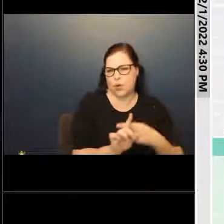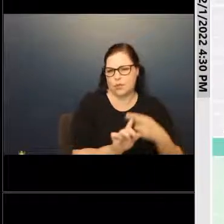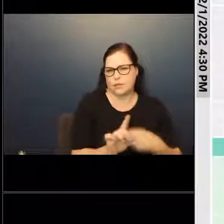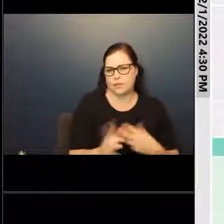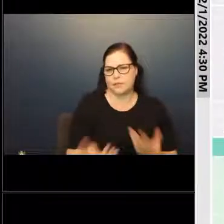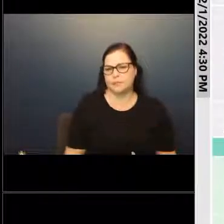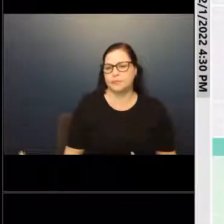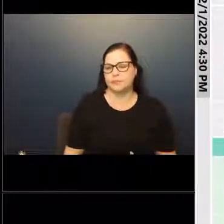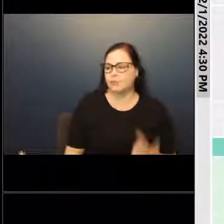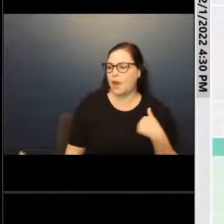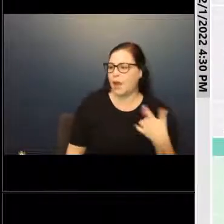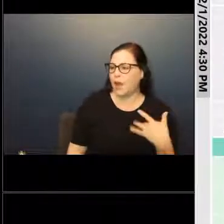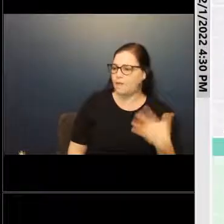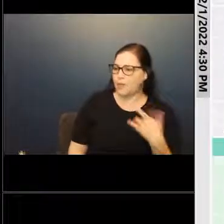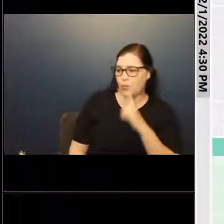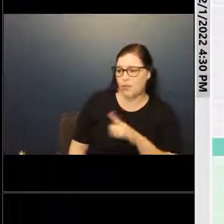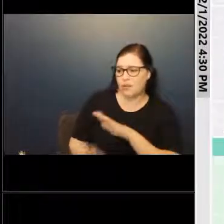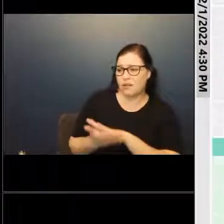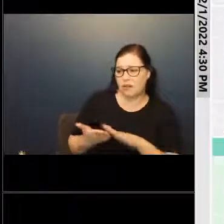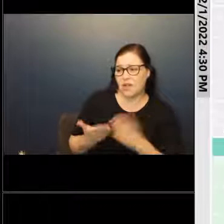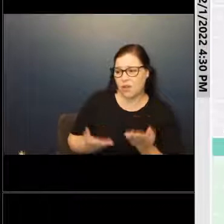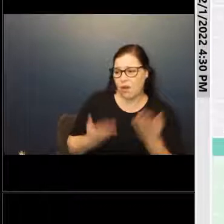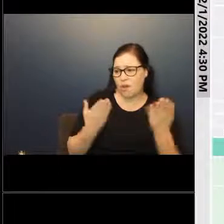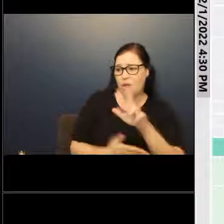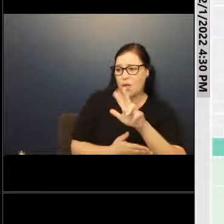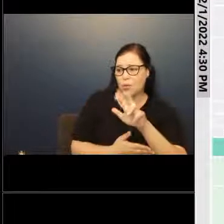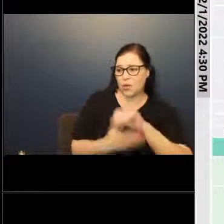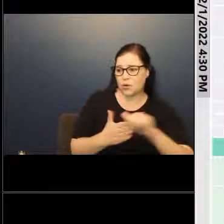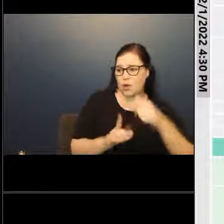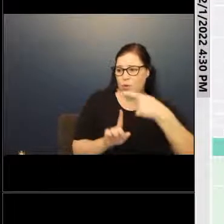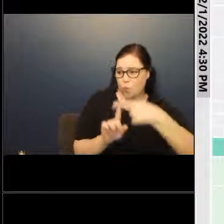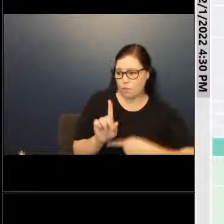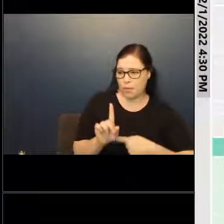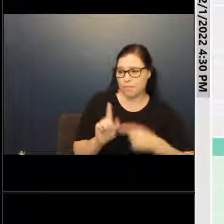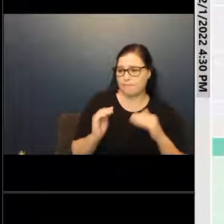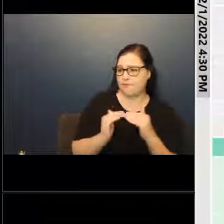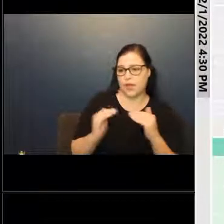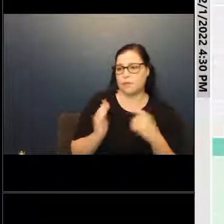I feel that is very generous. think $300 a month is more than fair.